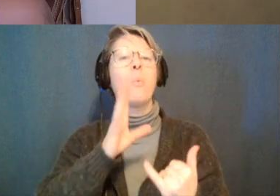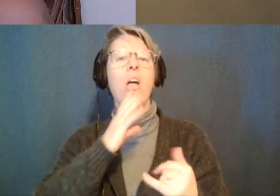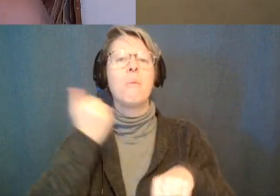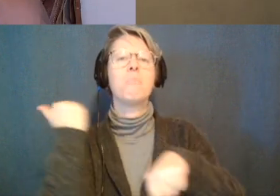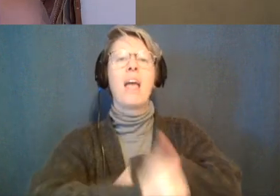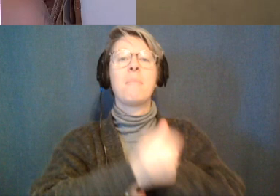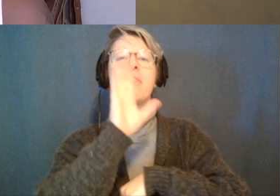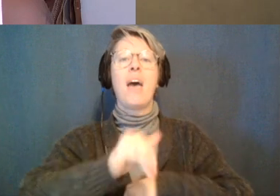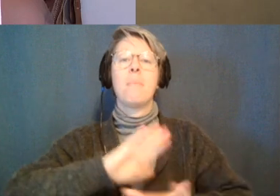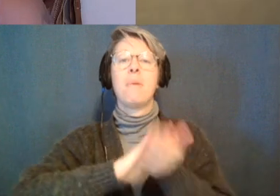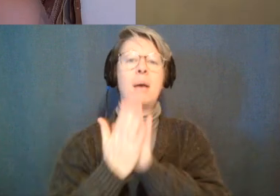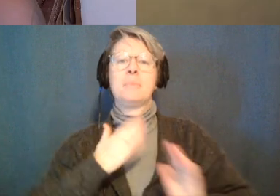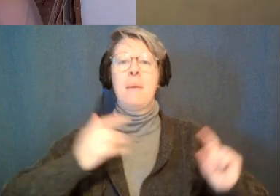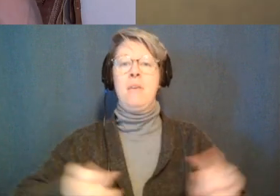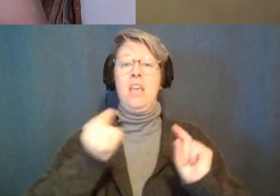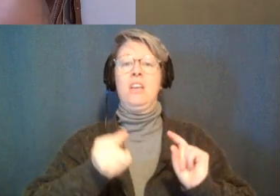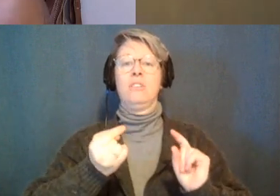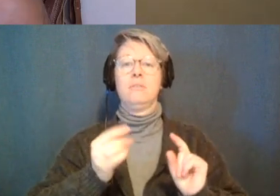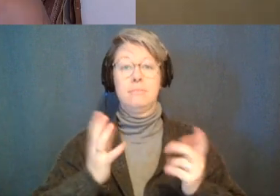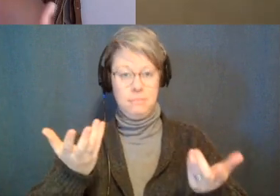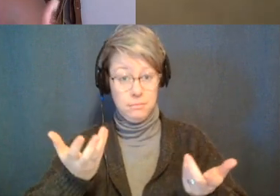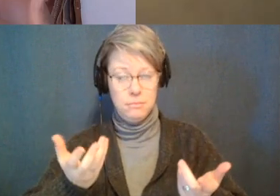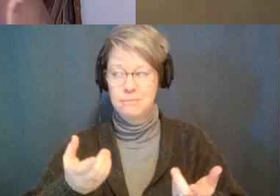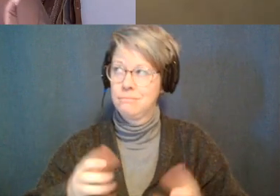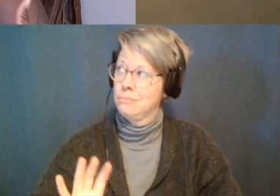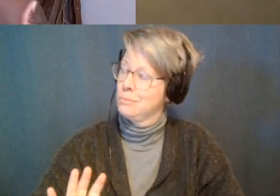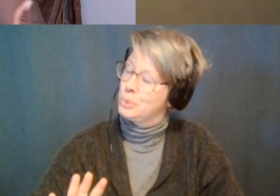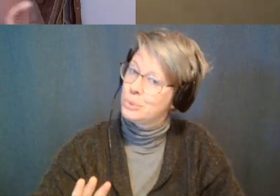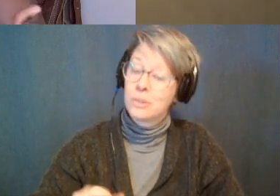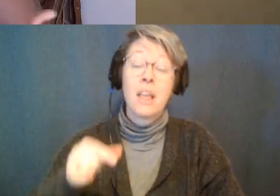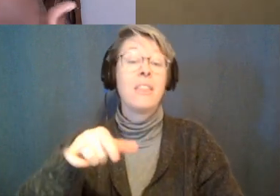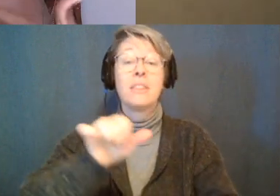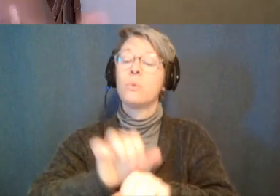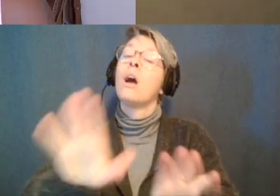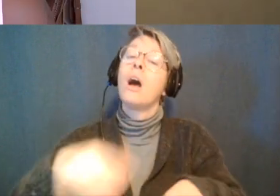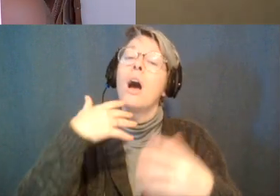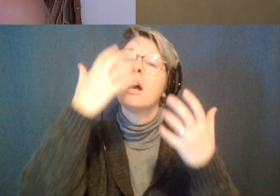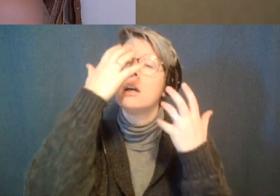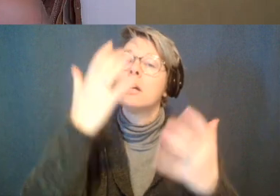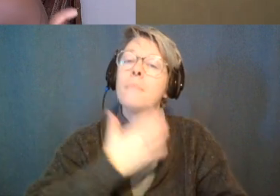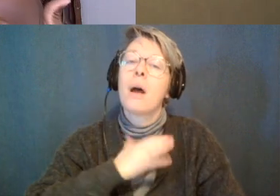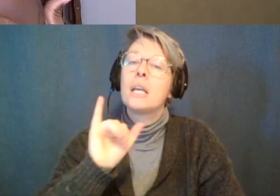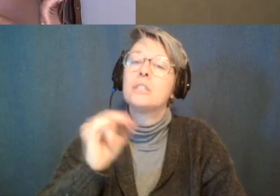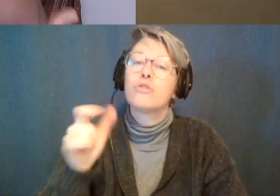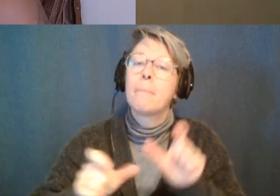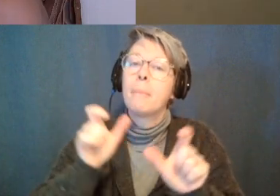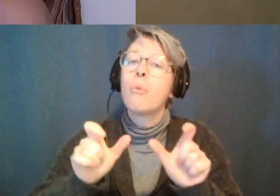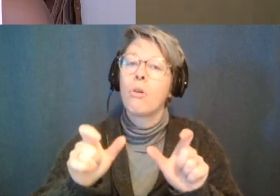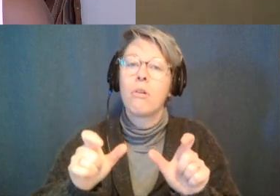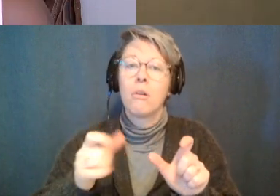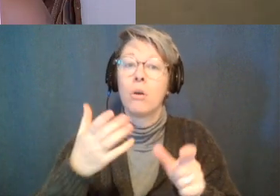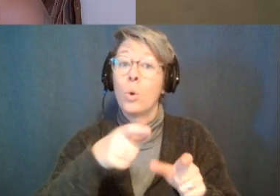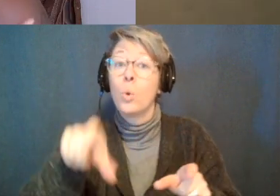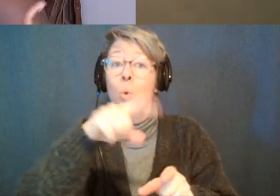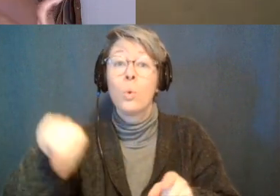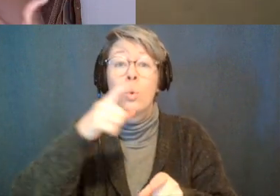and the thing is too with this work it's like like that's why i love my instagram audience i love the people who are invested into my